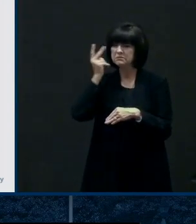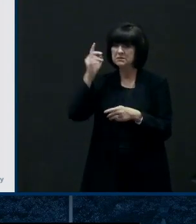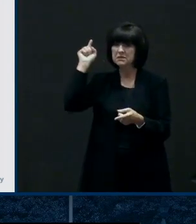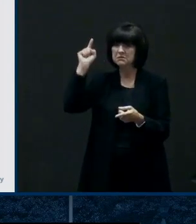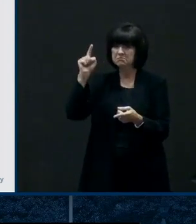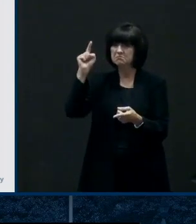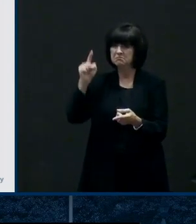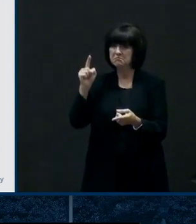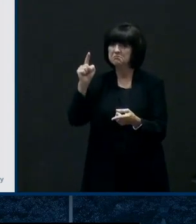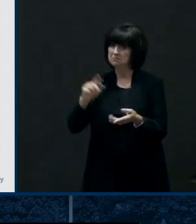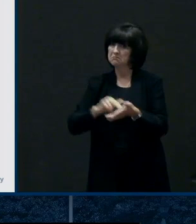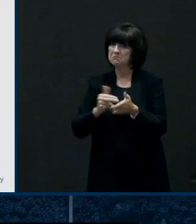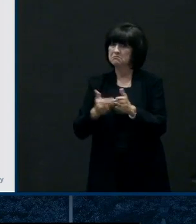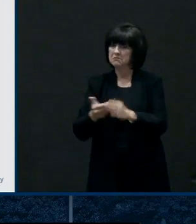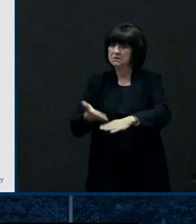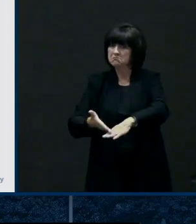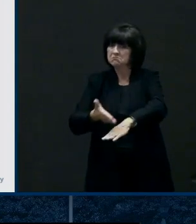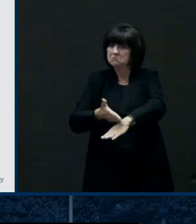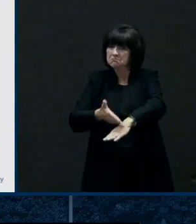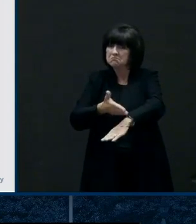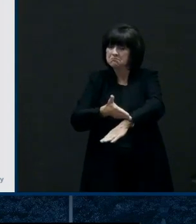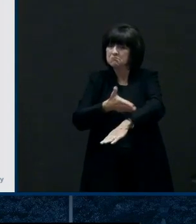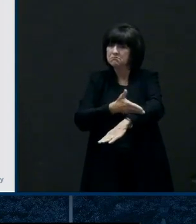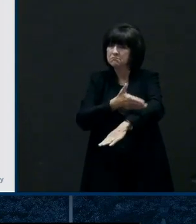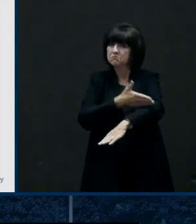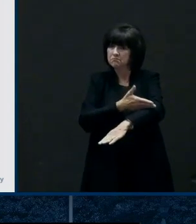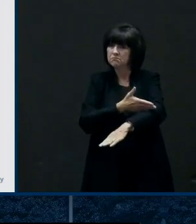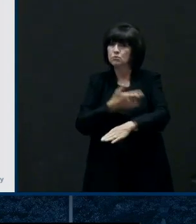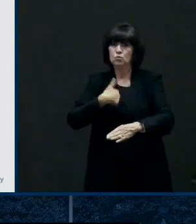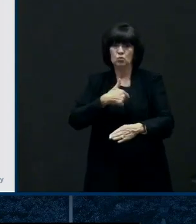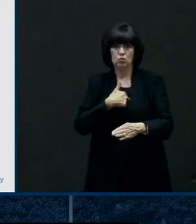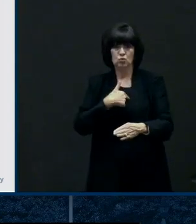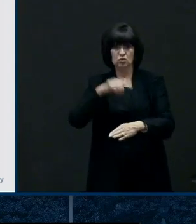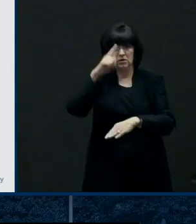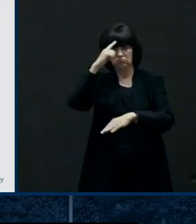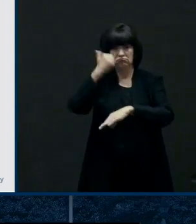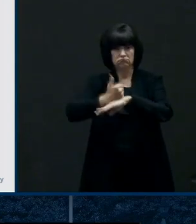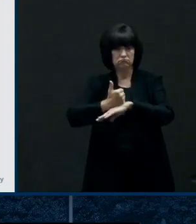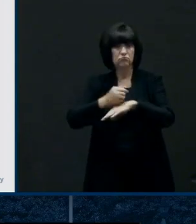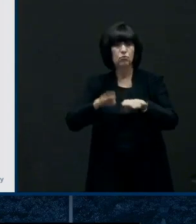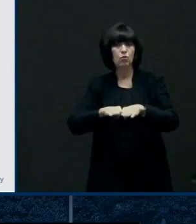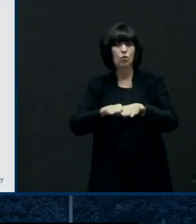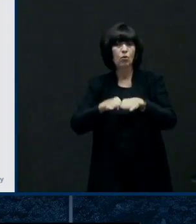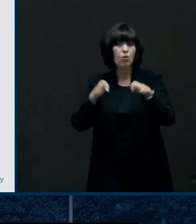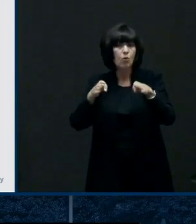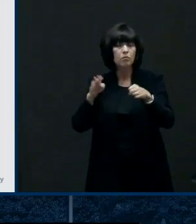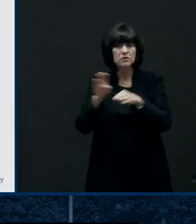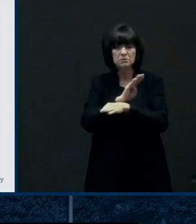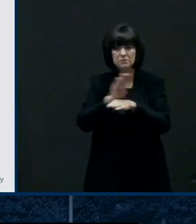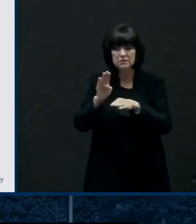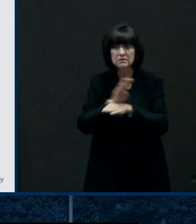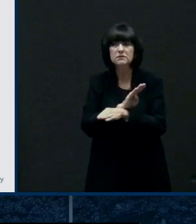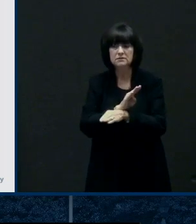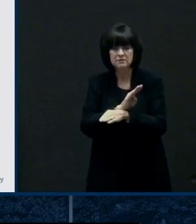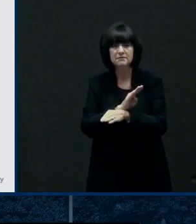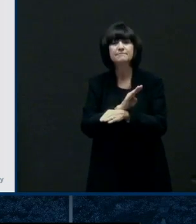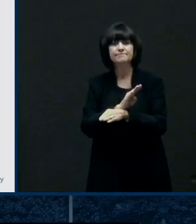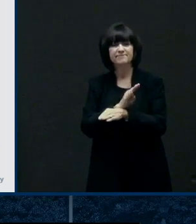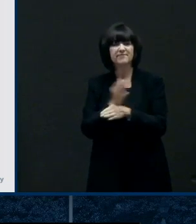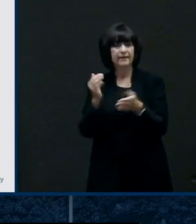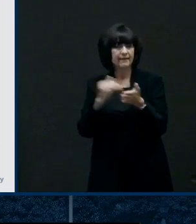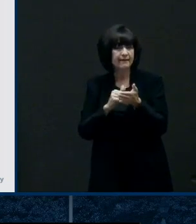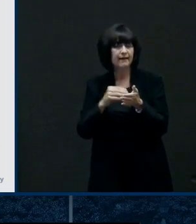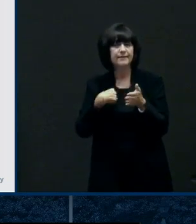1st where we started to reopen again saw the low uptick in the end of june driven mostly by beach